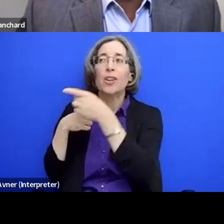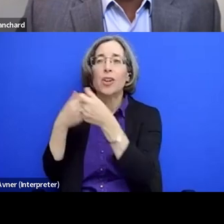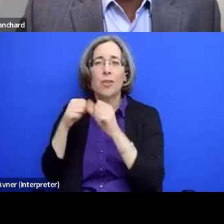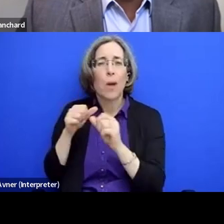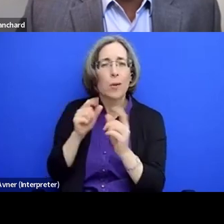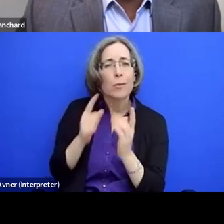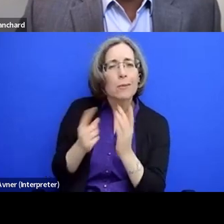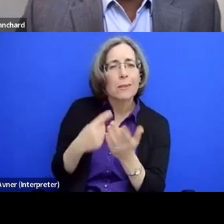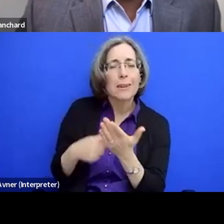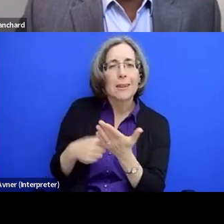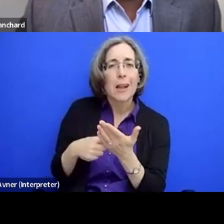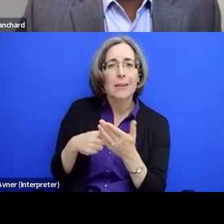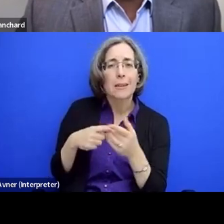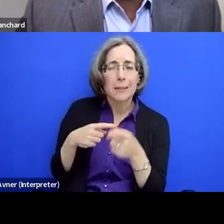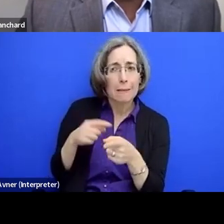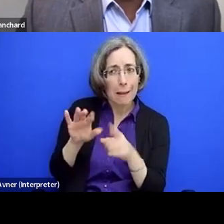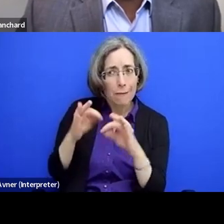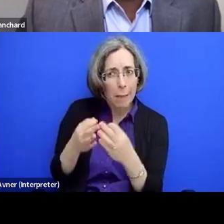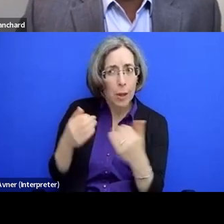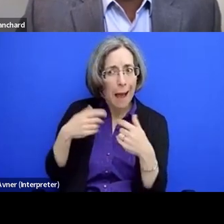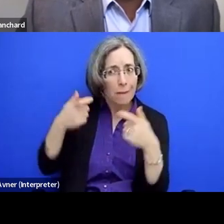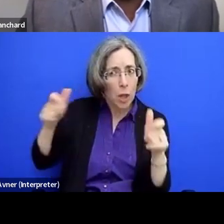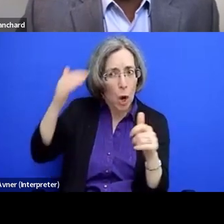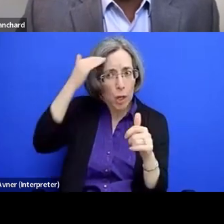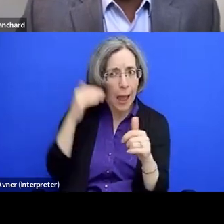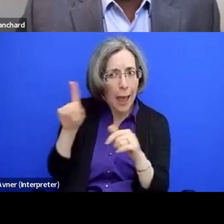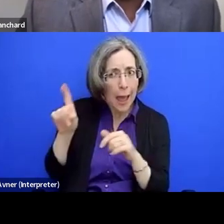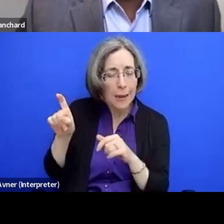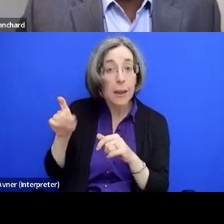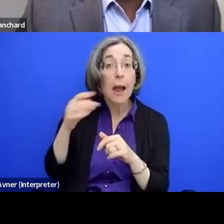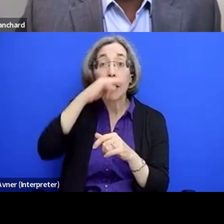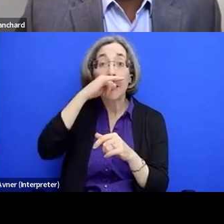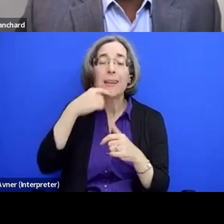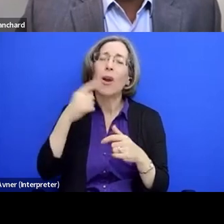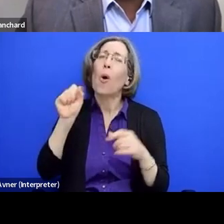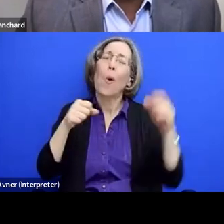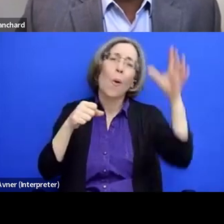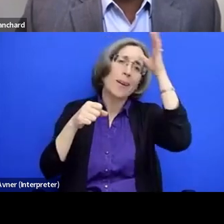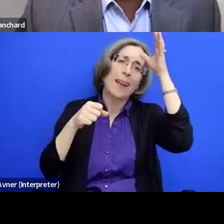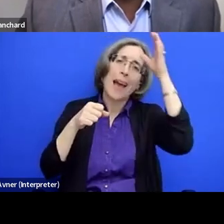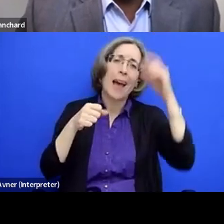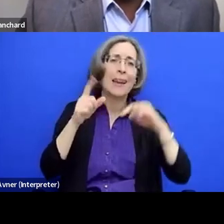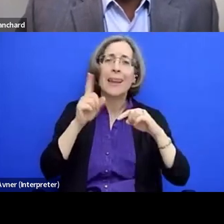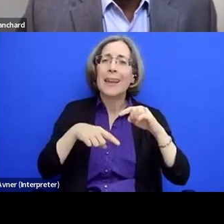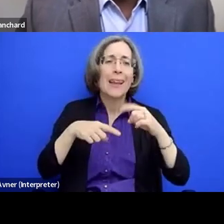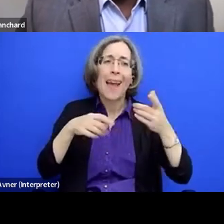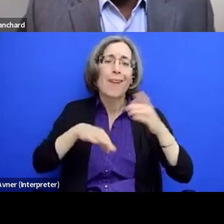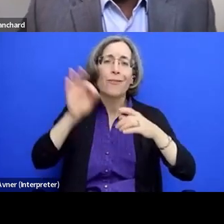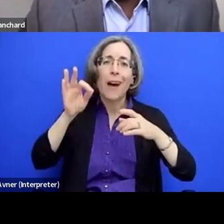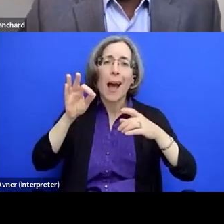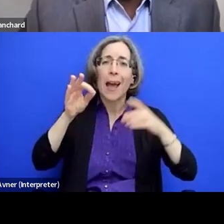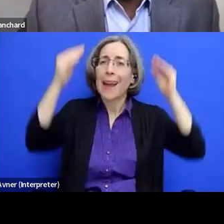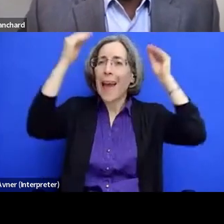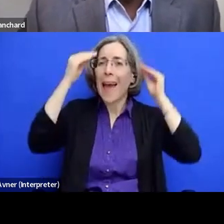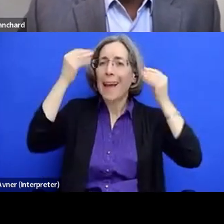they have large heads in the family. And the kids are all saying, Oh yeah, dad, he can't, he can't get hot. Yeah. And it's,